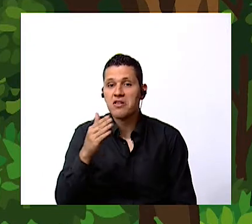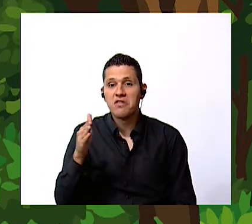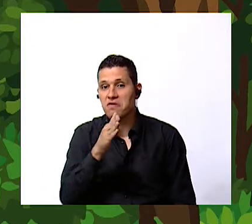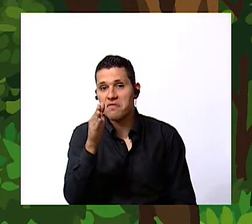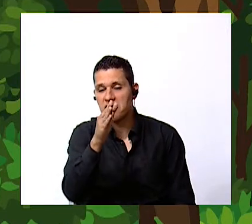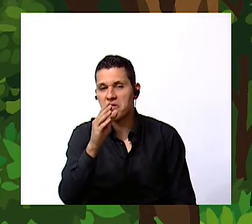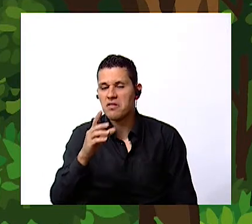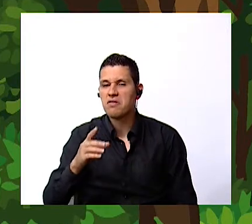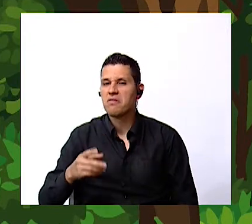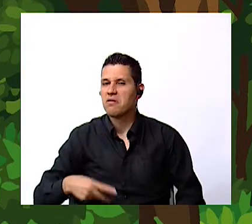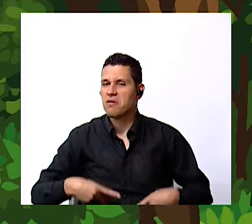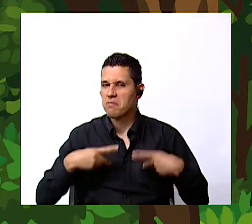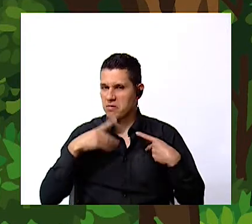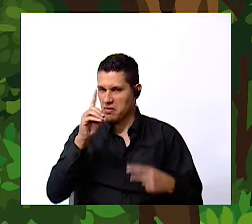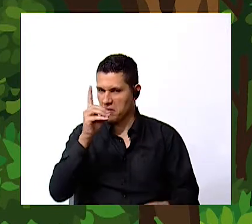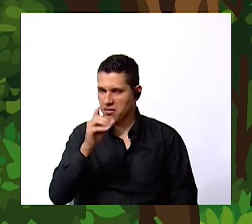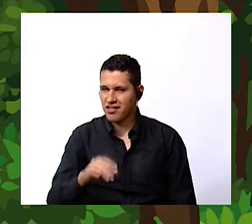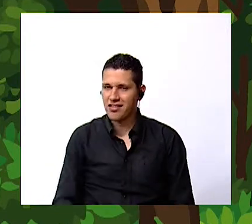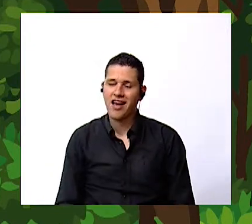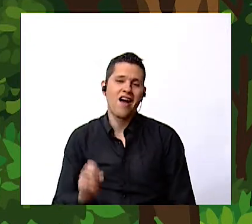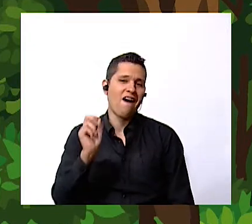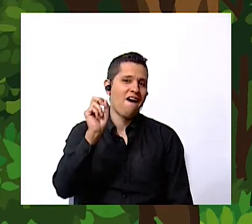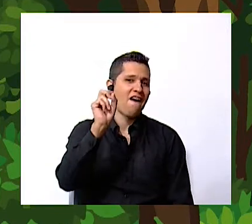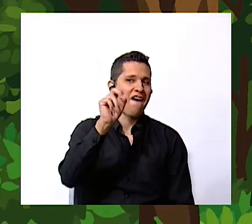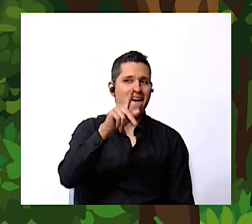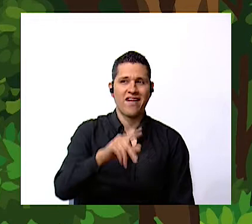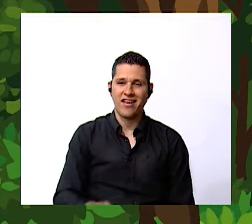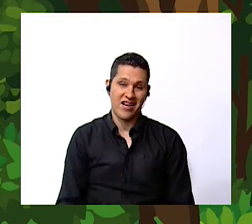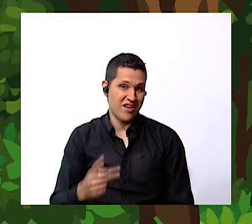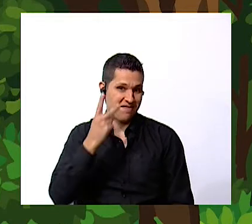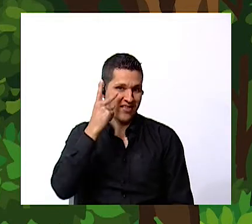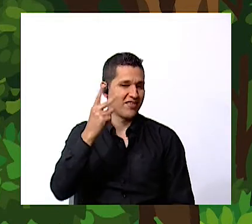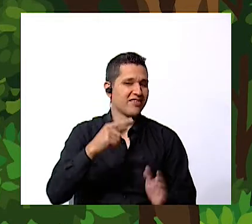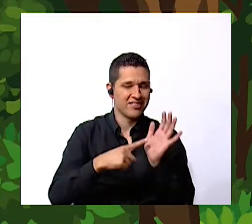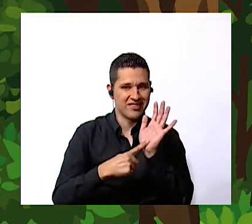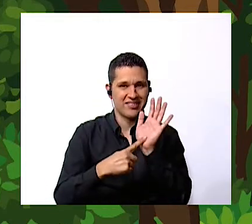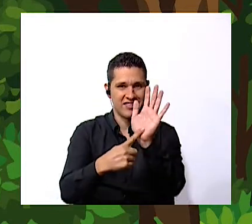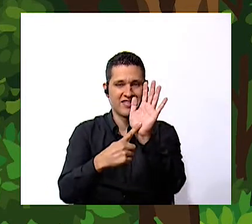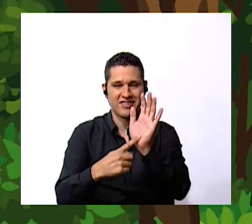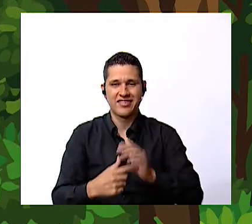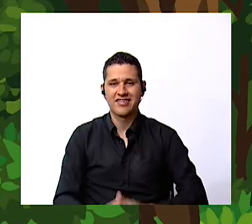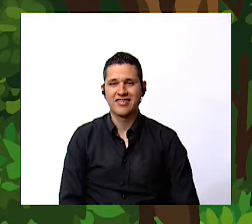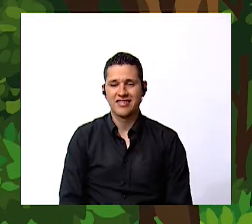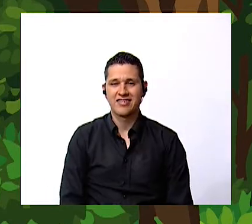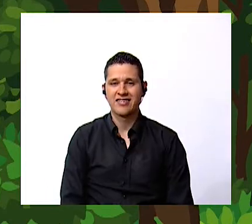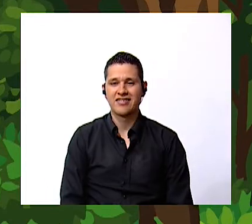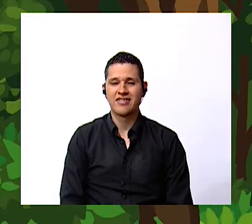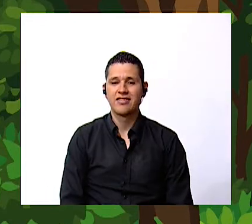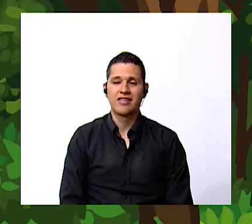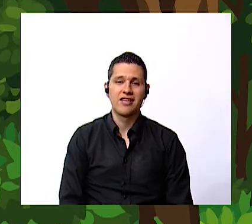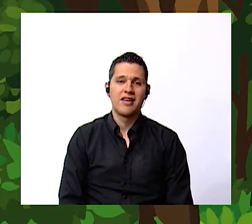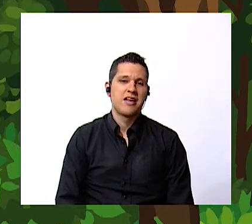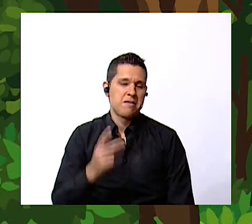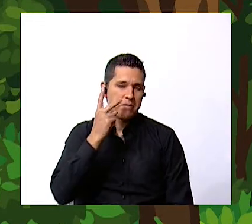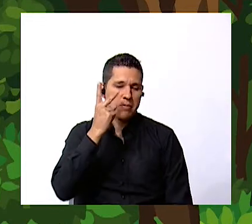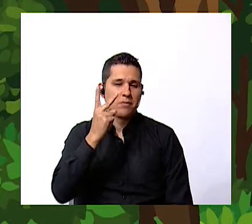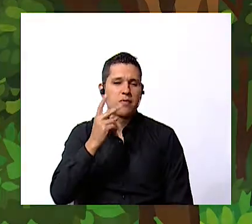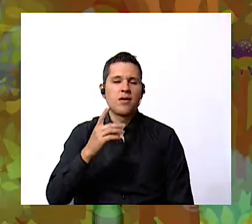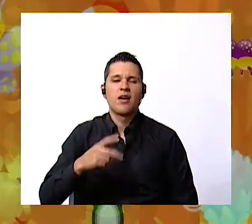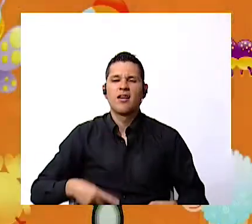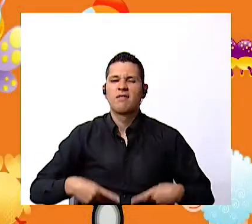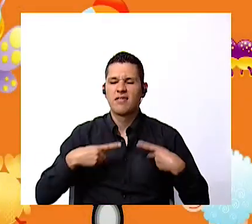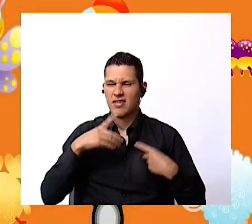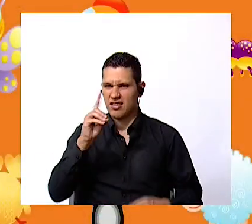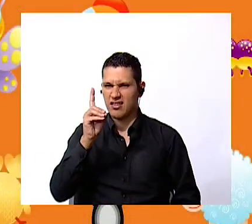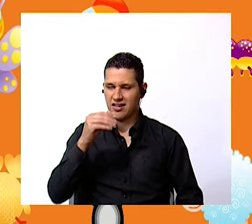i want to answer that okay so let's have this presentation in order to learn where animals live okay here we